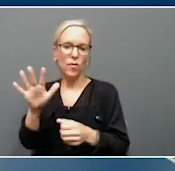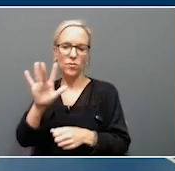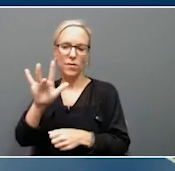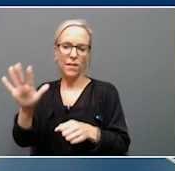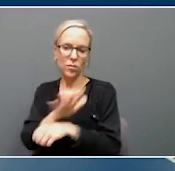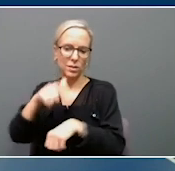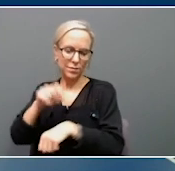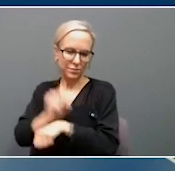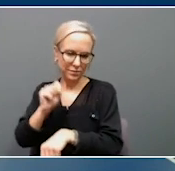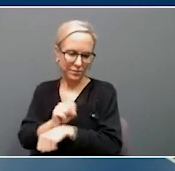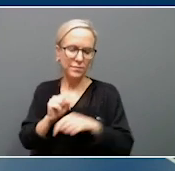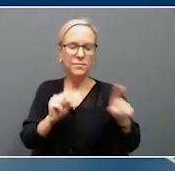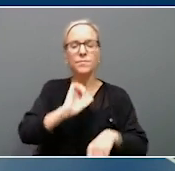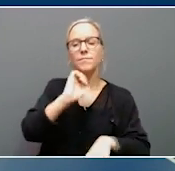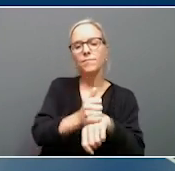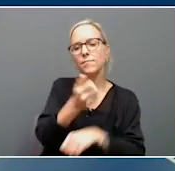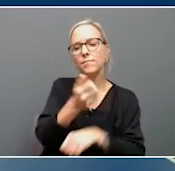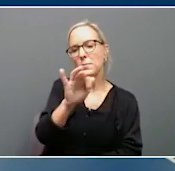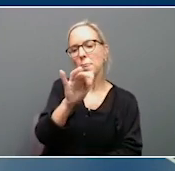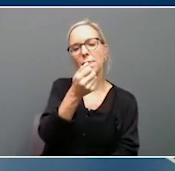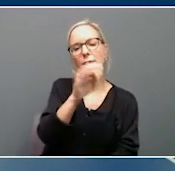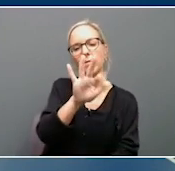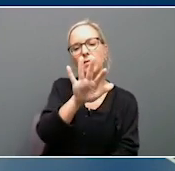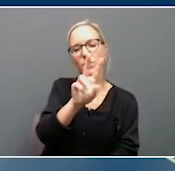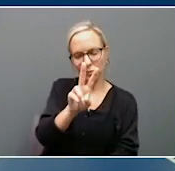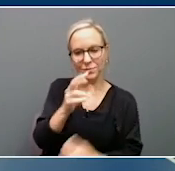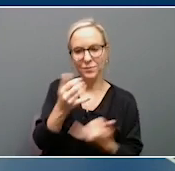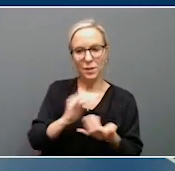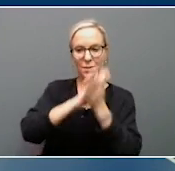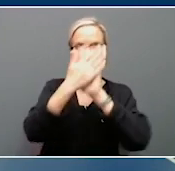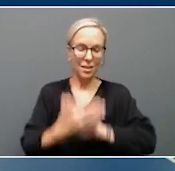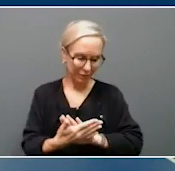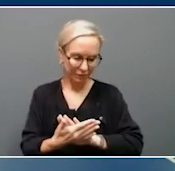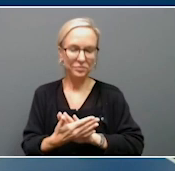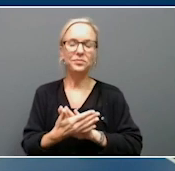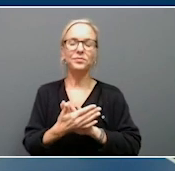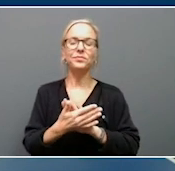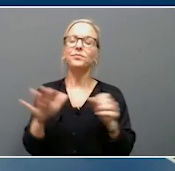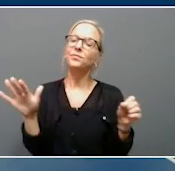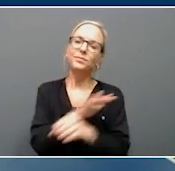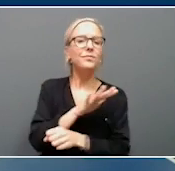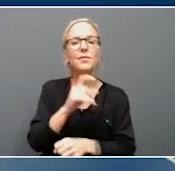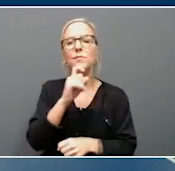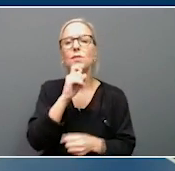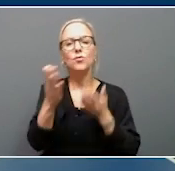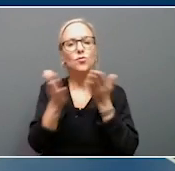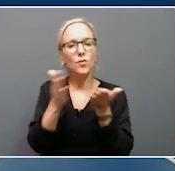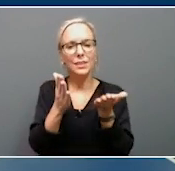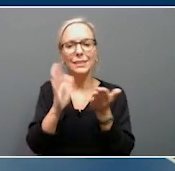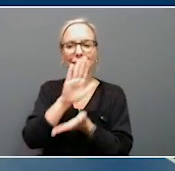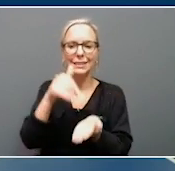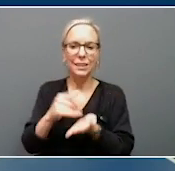Harbor Steel was founded in 1952 and has now become a complete metal service center for its customers with seven